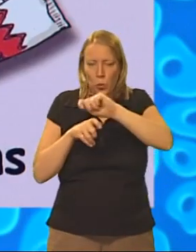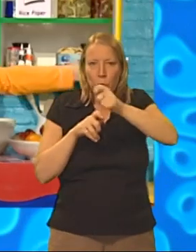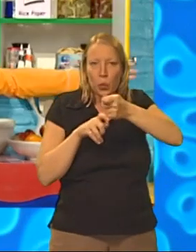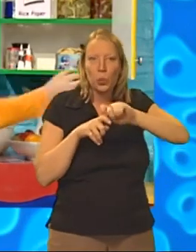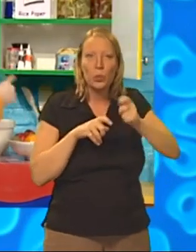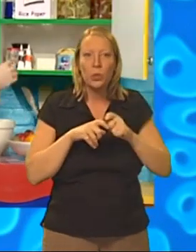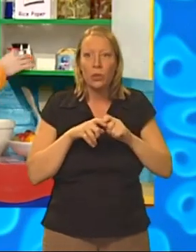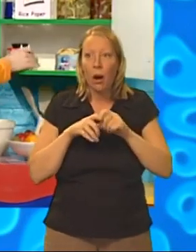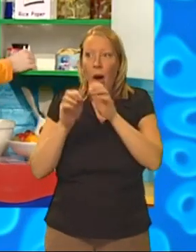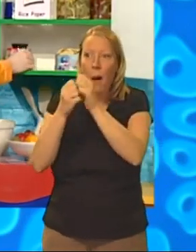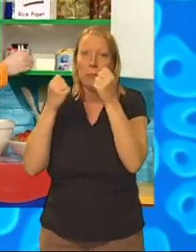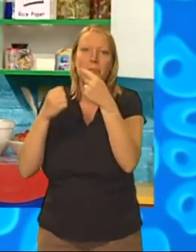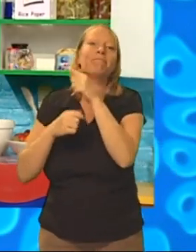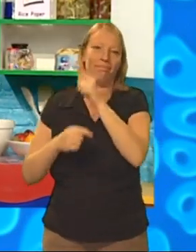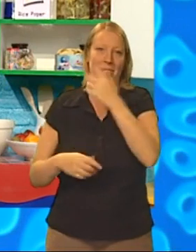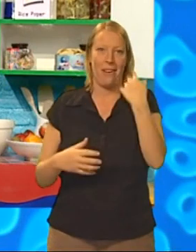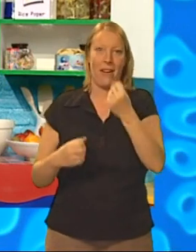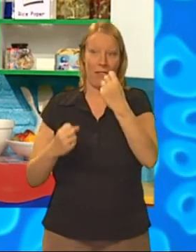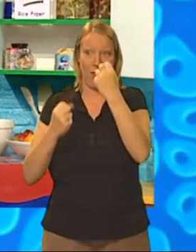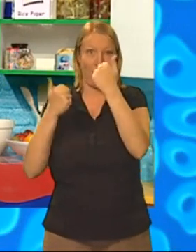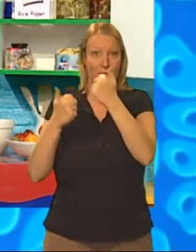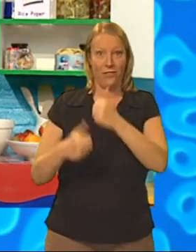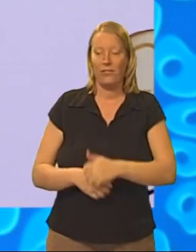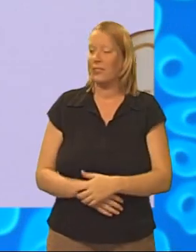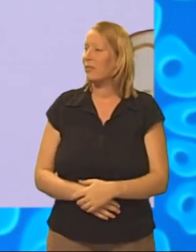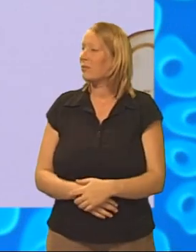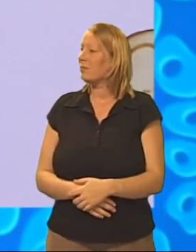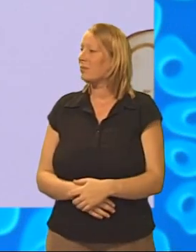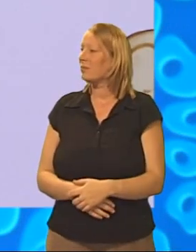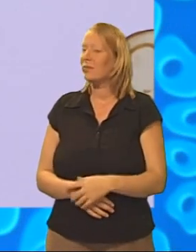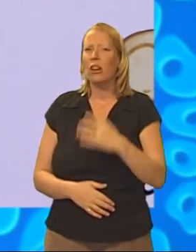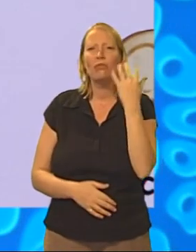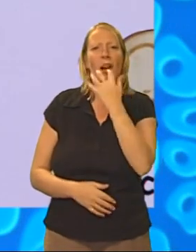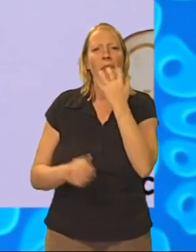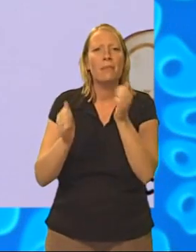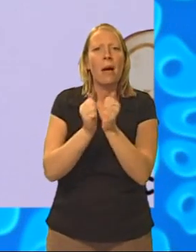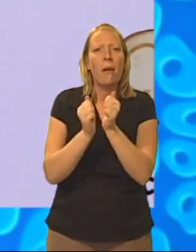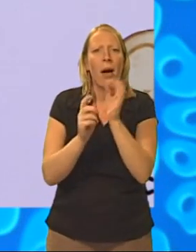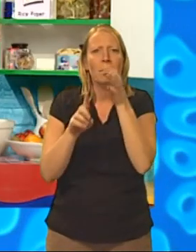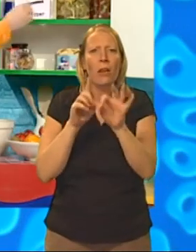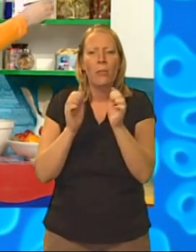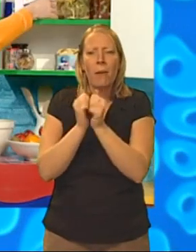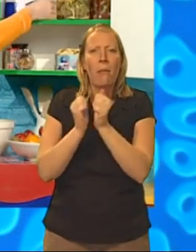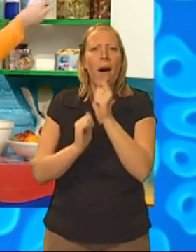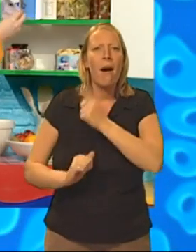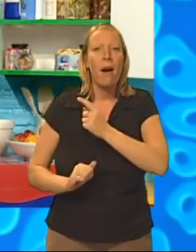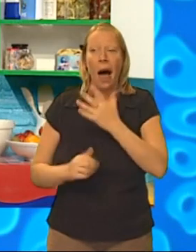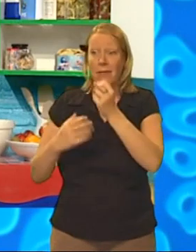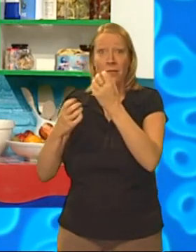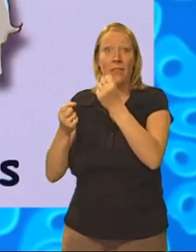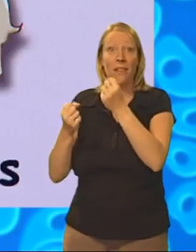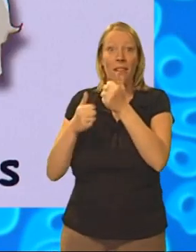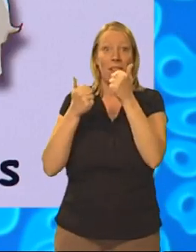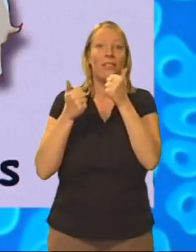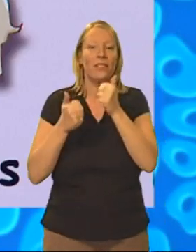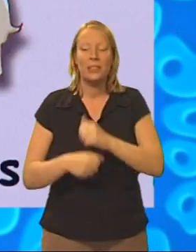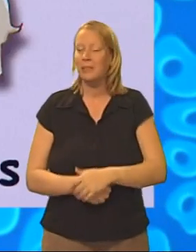pens in the cupboard. Oh, there we are. Two icing pens. Got them. Rice paper. Rice paper. Oh, yes. Got the rice paper. There we go.